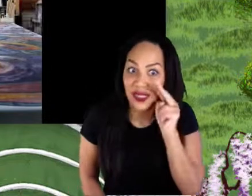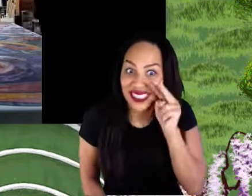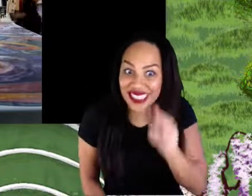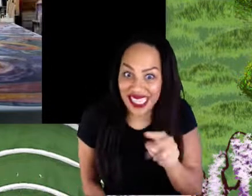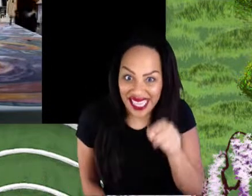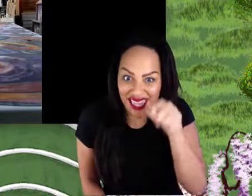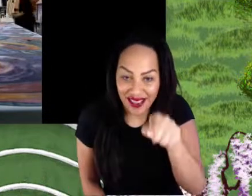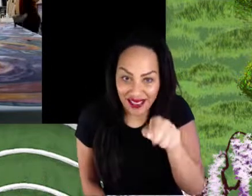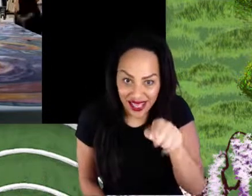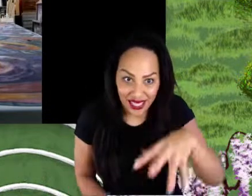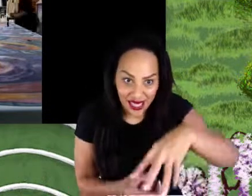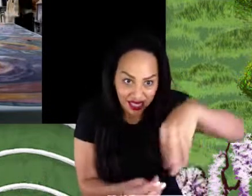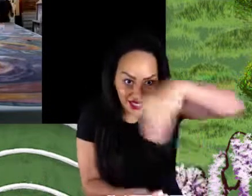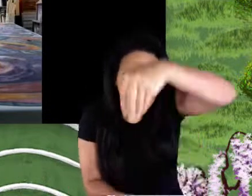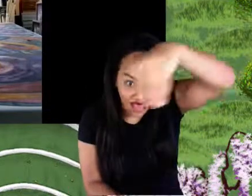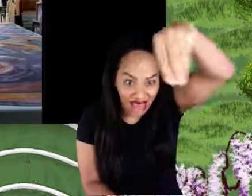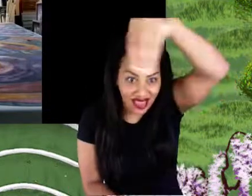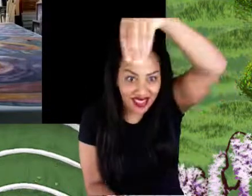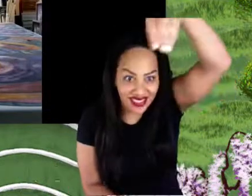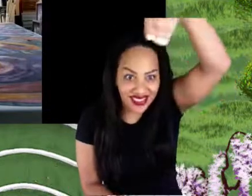Newcastle at Down City.